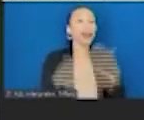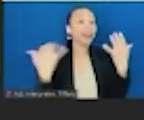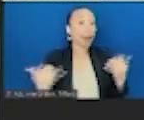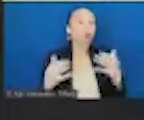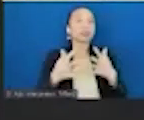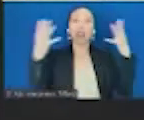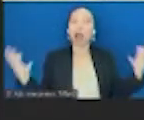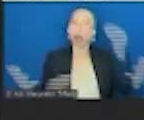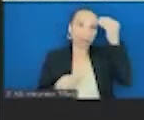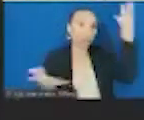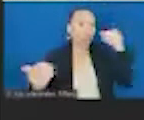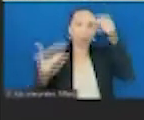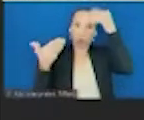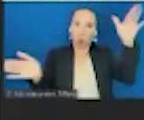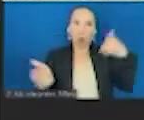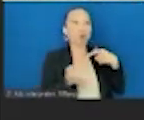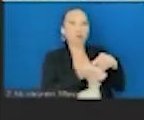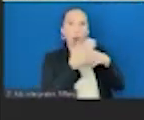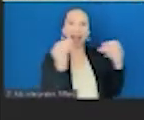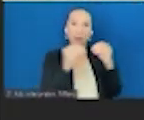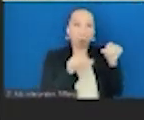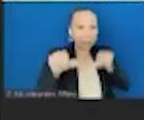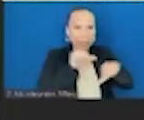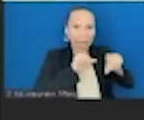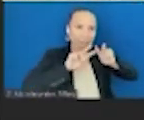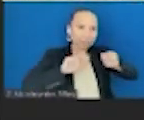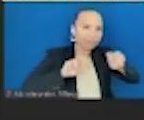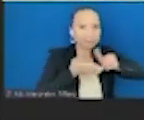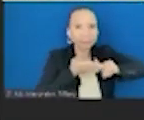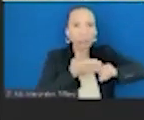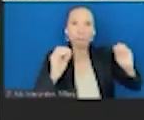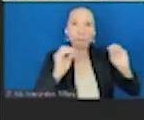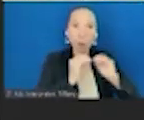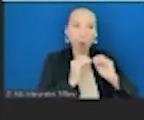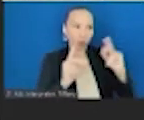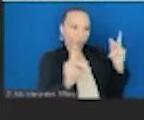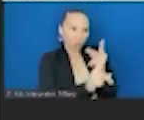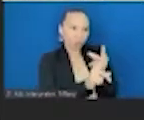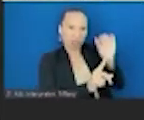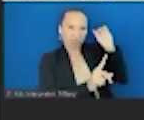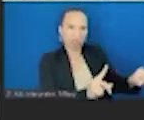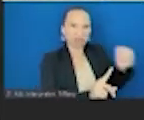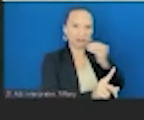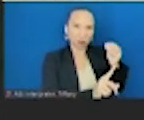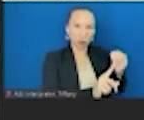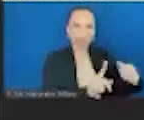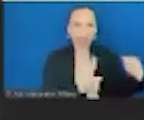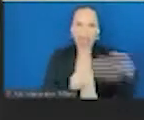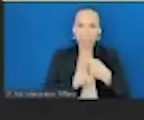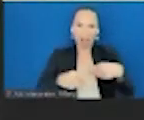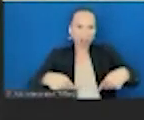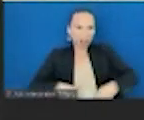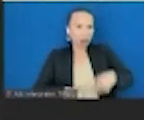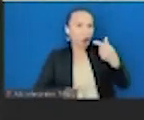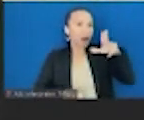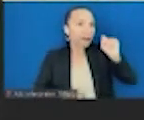a lot more science. I'm going to talk about that. need a lot more science to understand how foods affect our gut microbiome, how we can personalize nutrition.